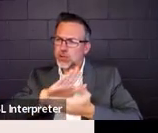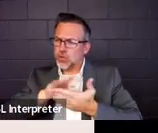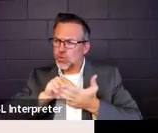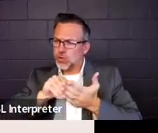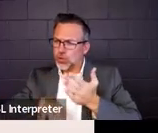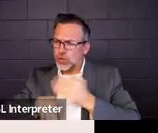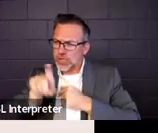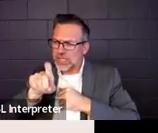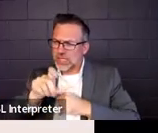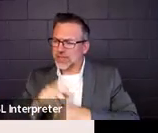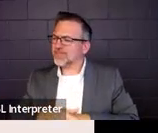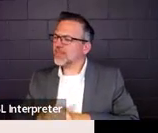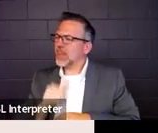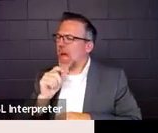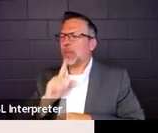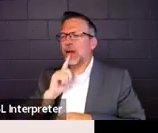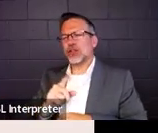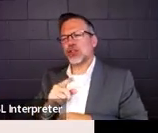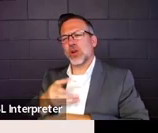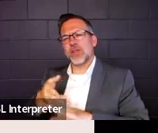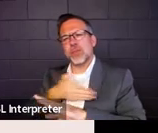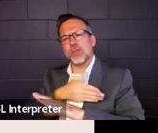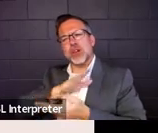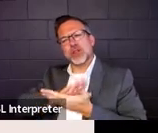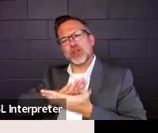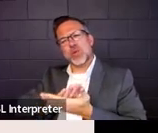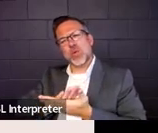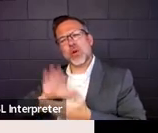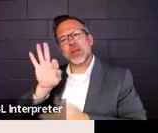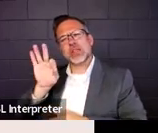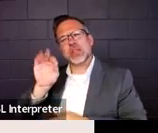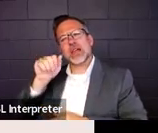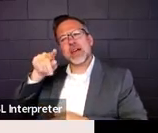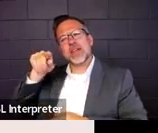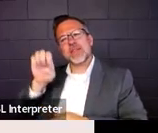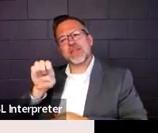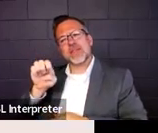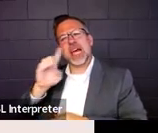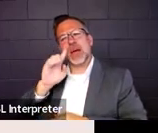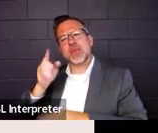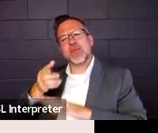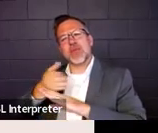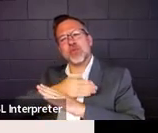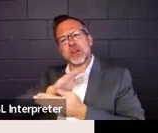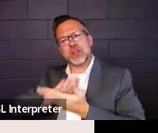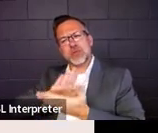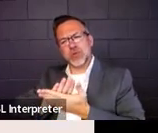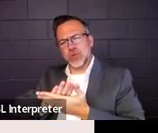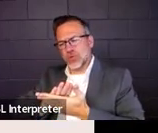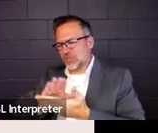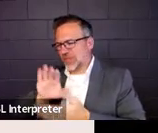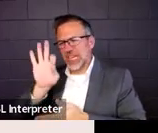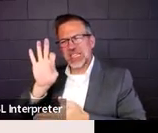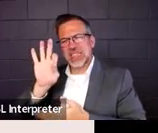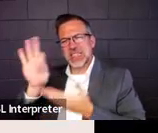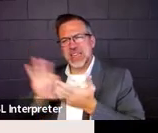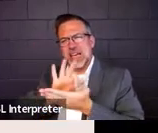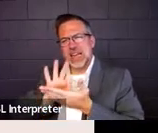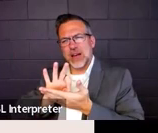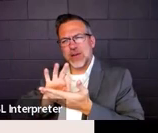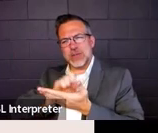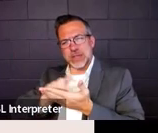because FAPE for preschool is like nine hours or something. Is that right, Collette? Nine hours a week.